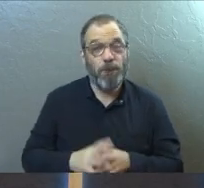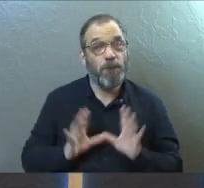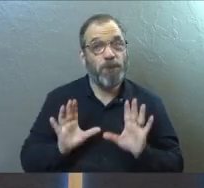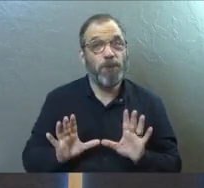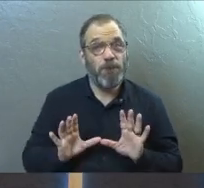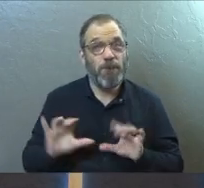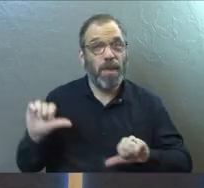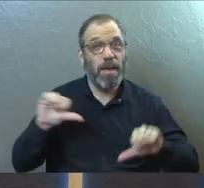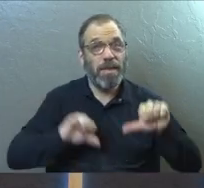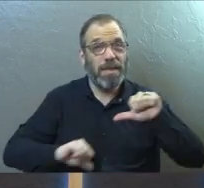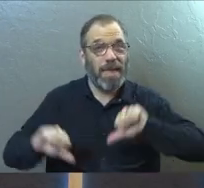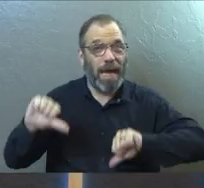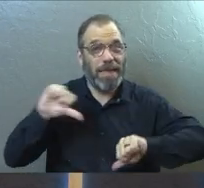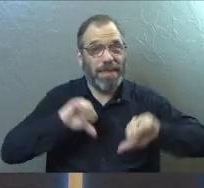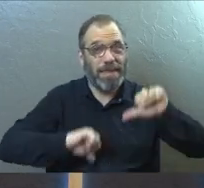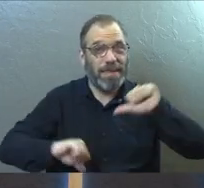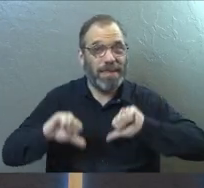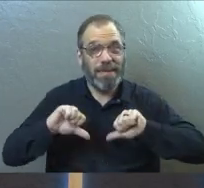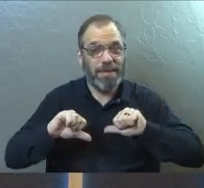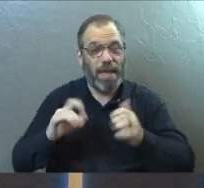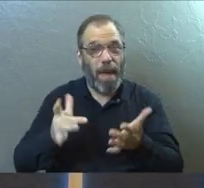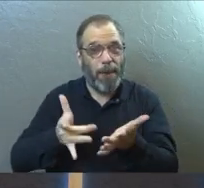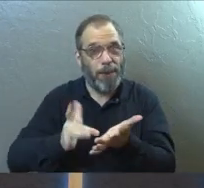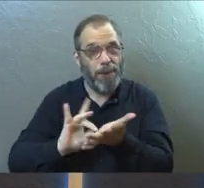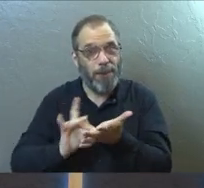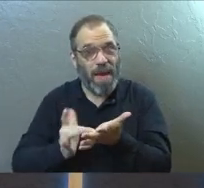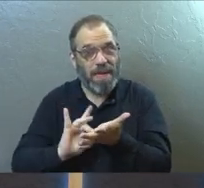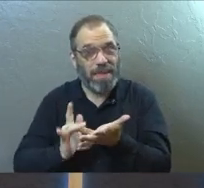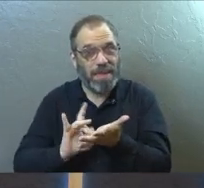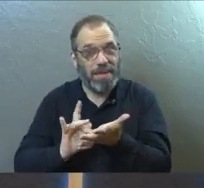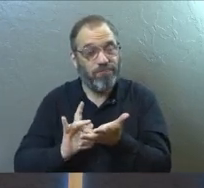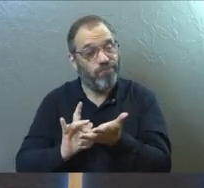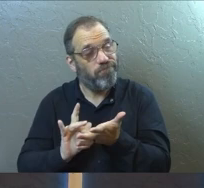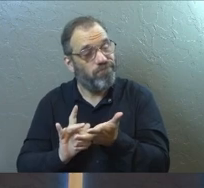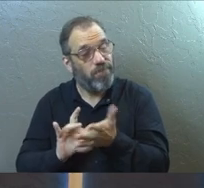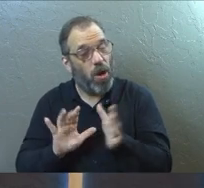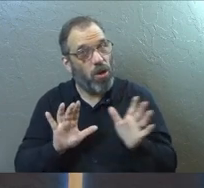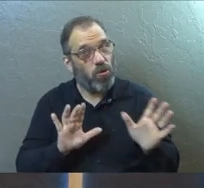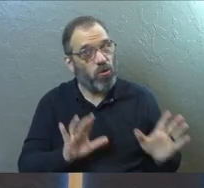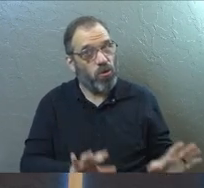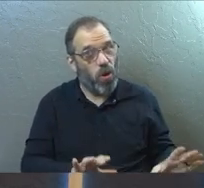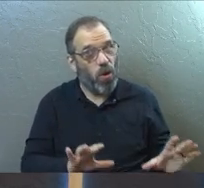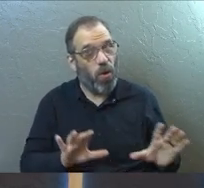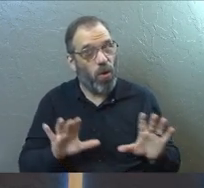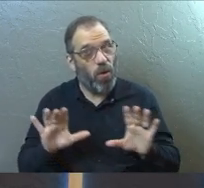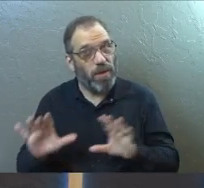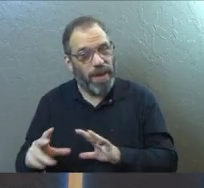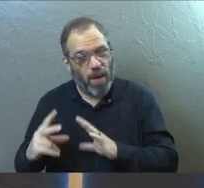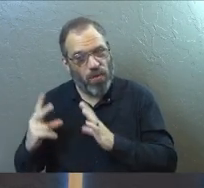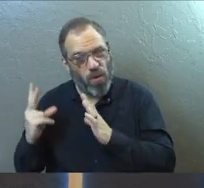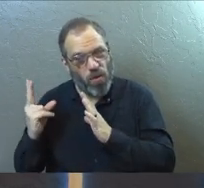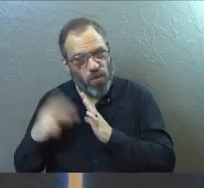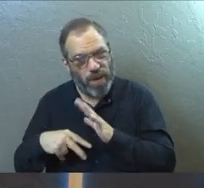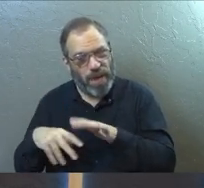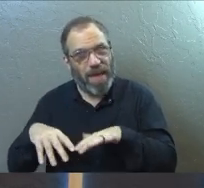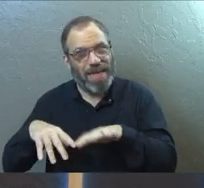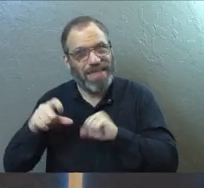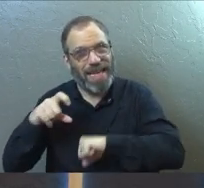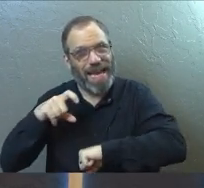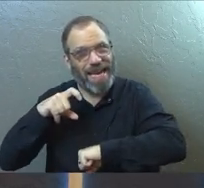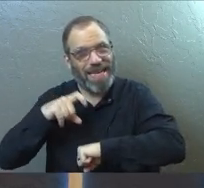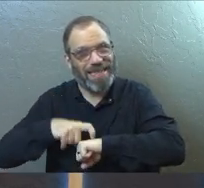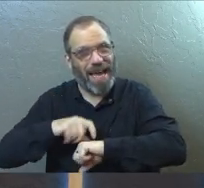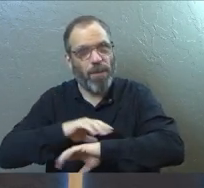This is in science. This is in medicine. Slow it down. Do the reading. Take your time.